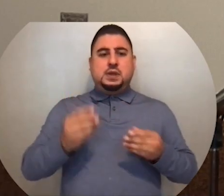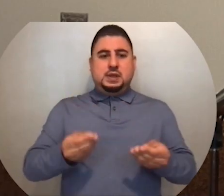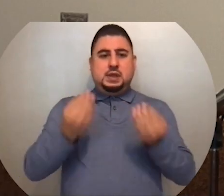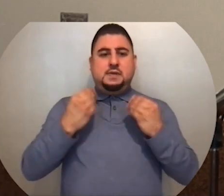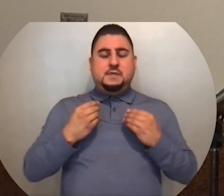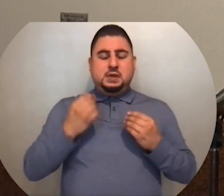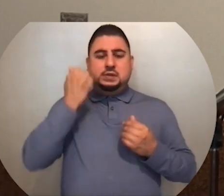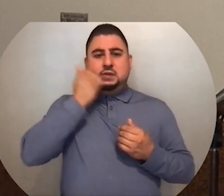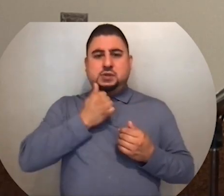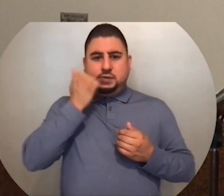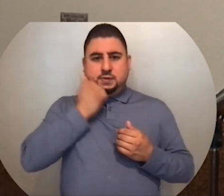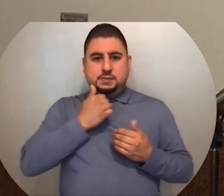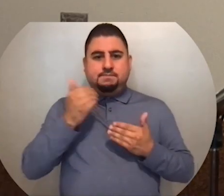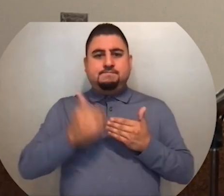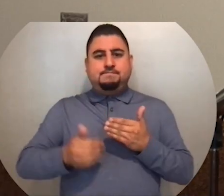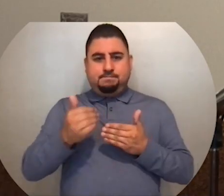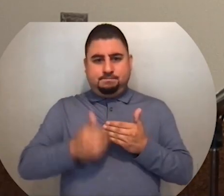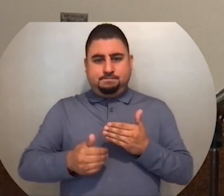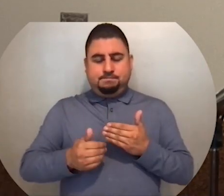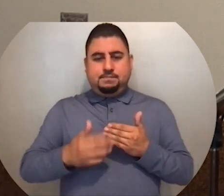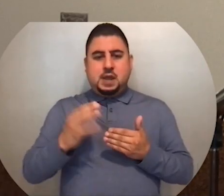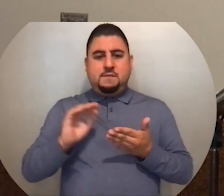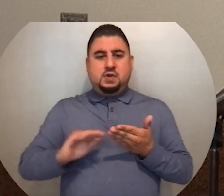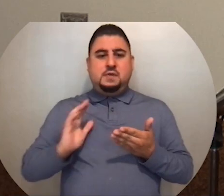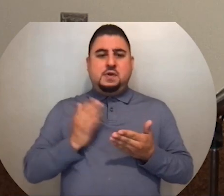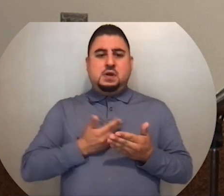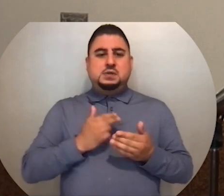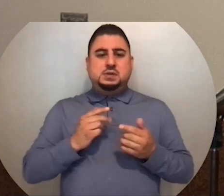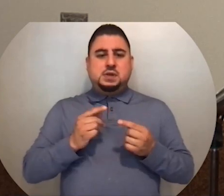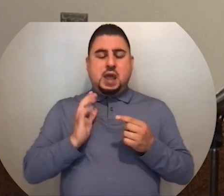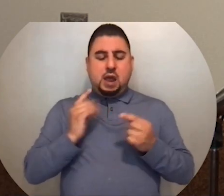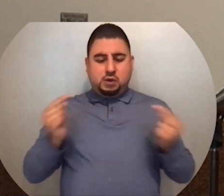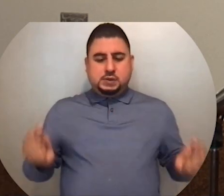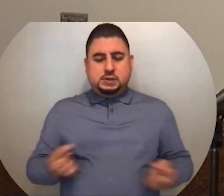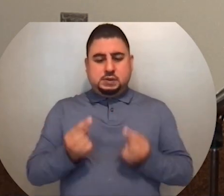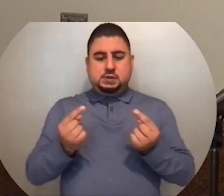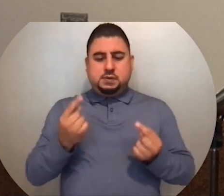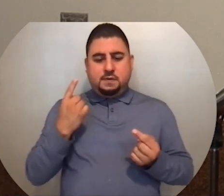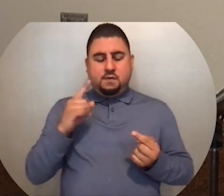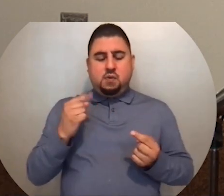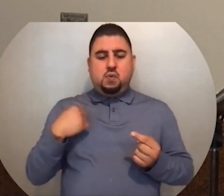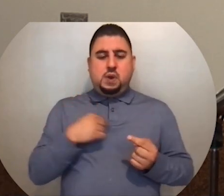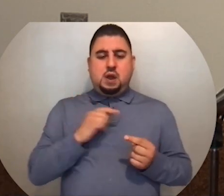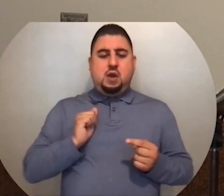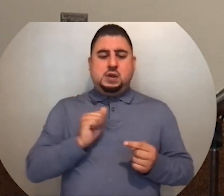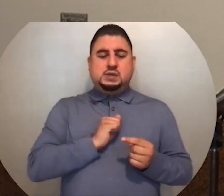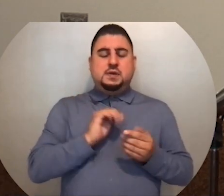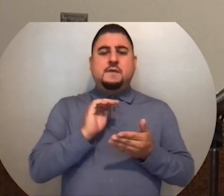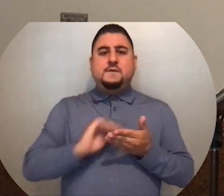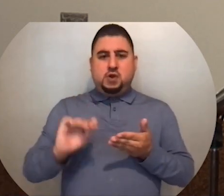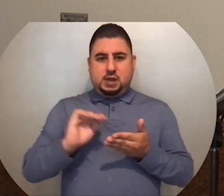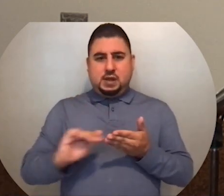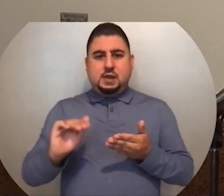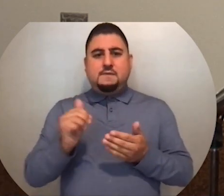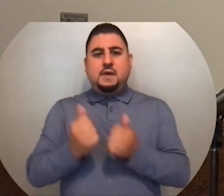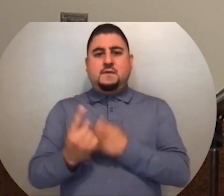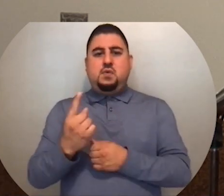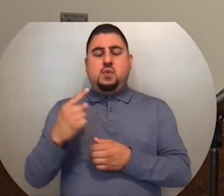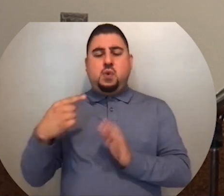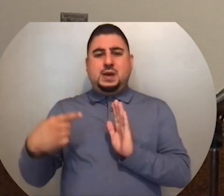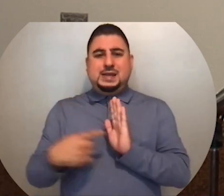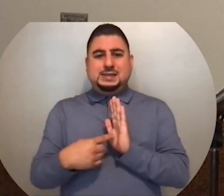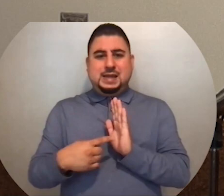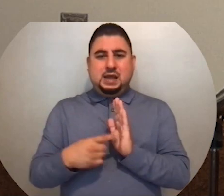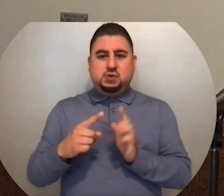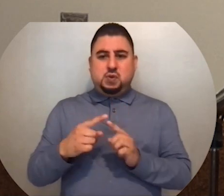Give us each day our daily bread, and forgive us our sins, for we ourselves forgive everyone in